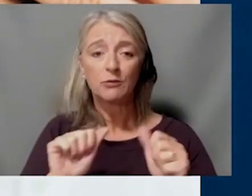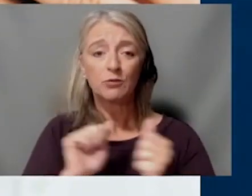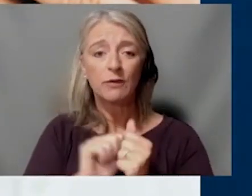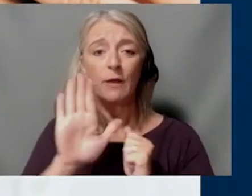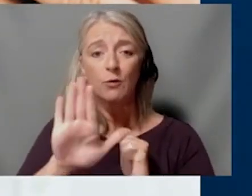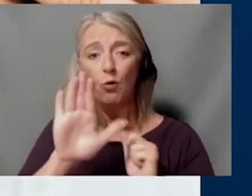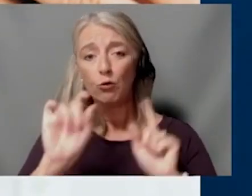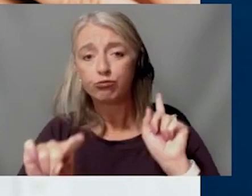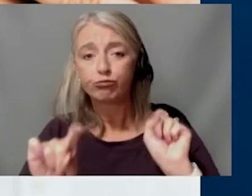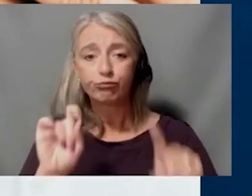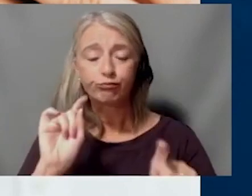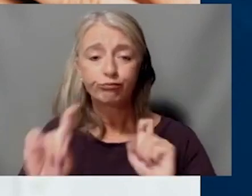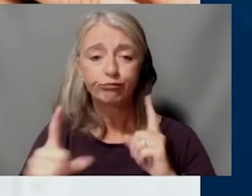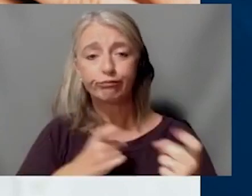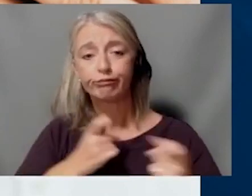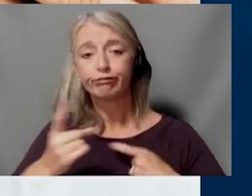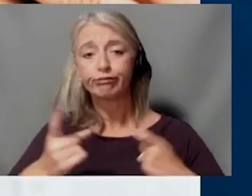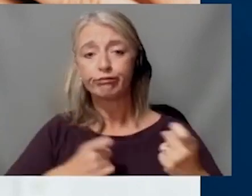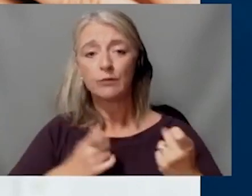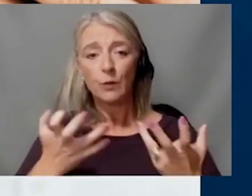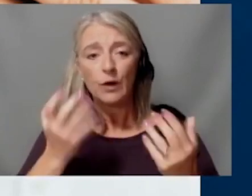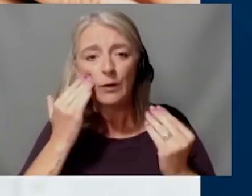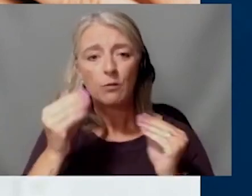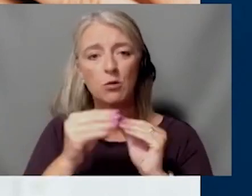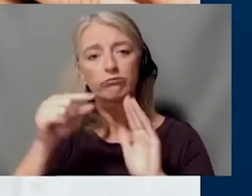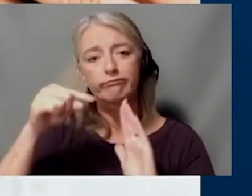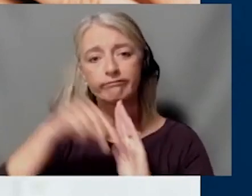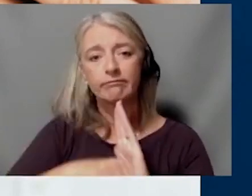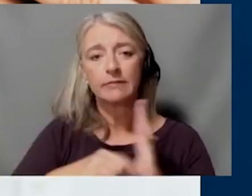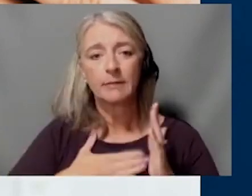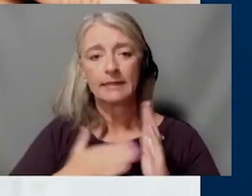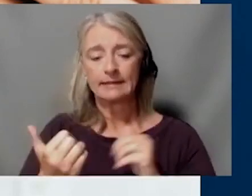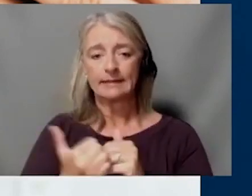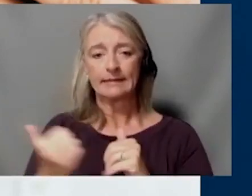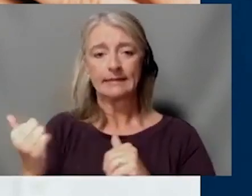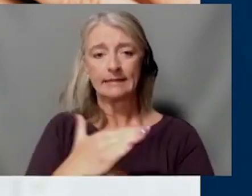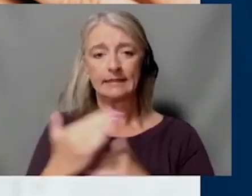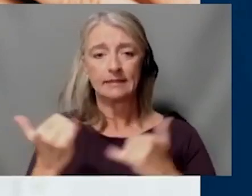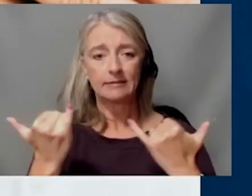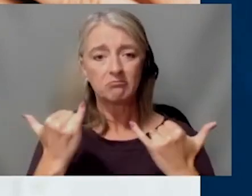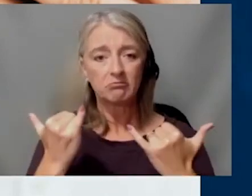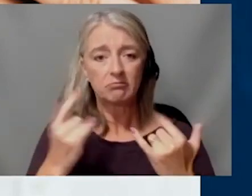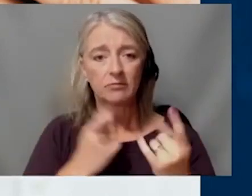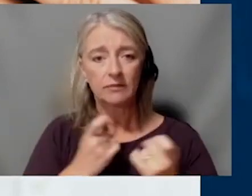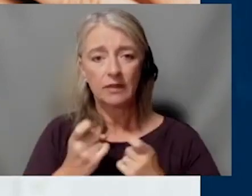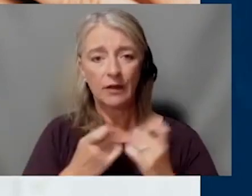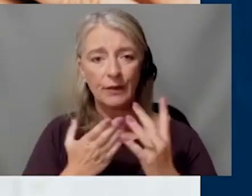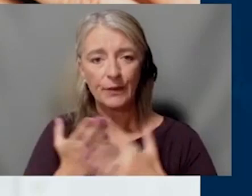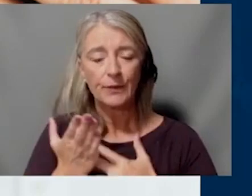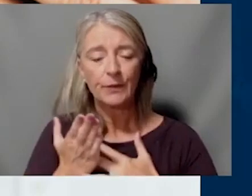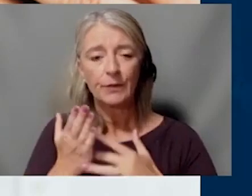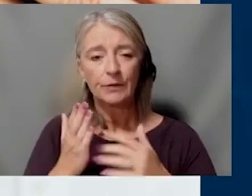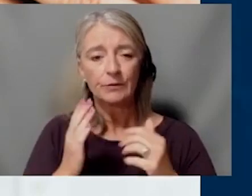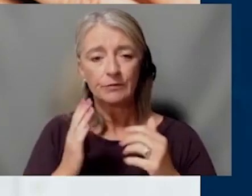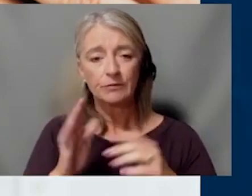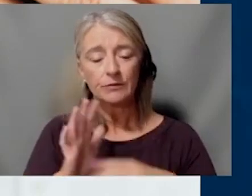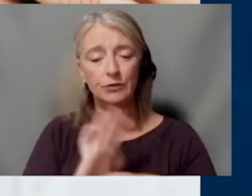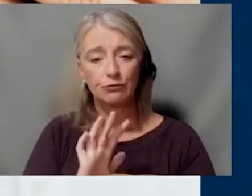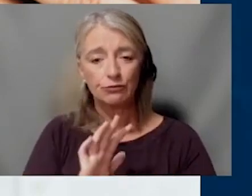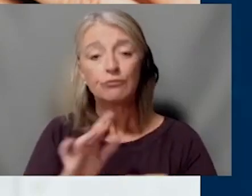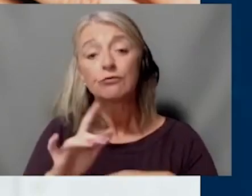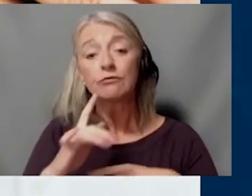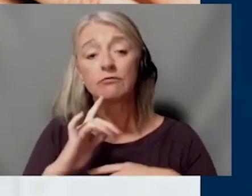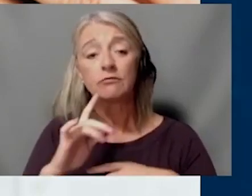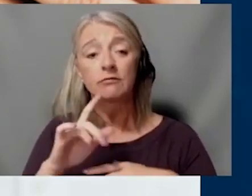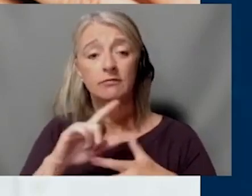want to know more about what we're talking about here. So please send those in right now and throughout the show on YouTube, Facebook, Twitter and email us at the Medical